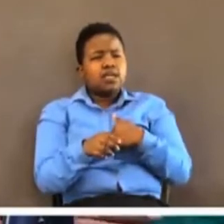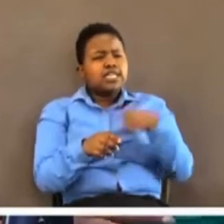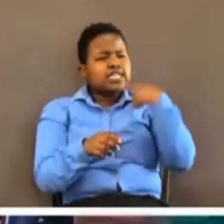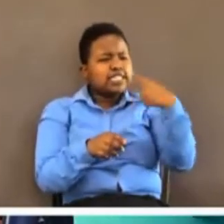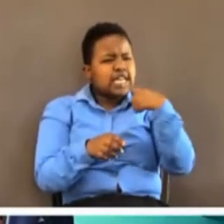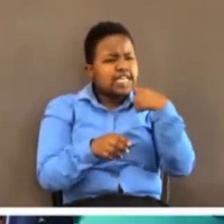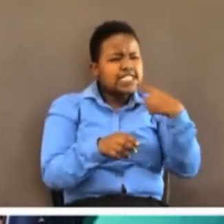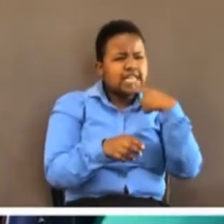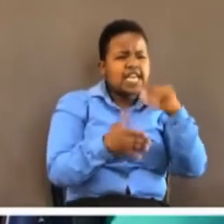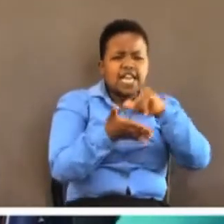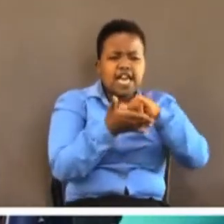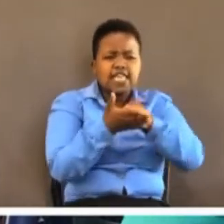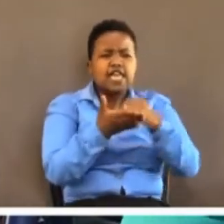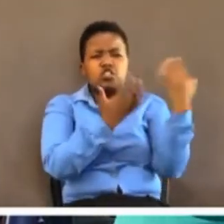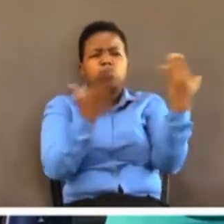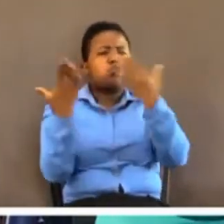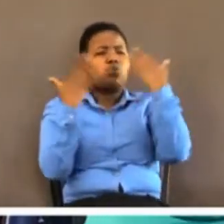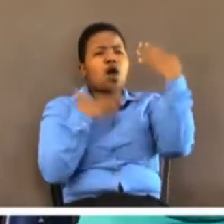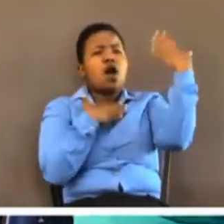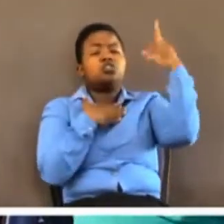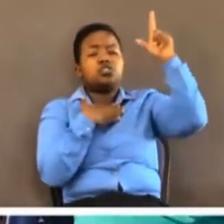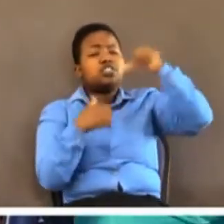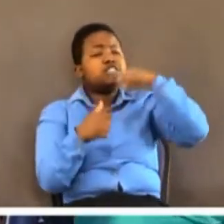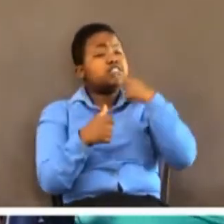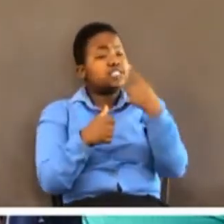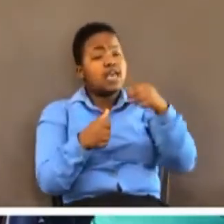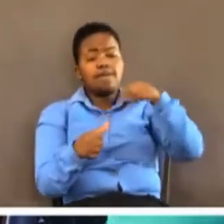time. Just lift up your hands, ask him to remember you.